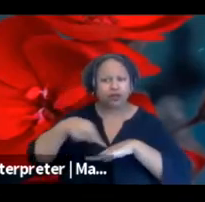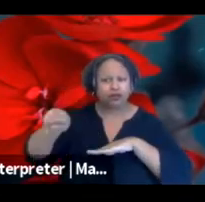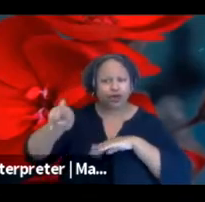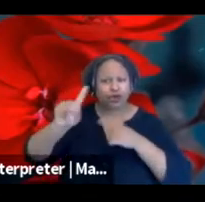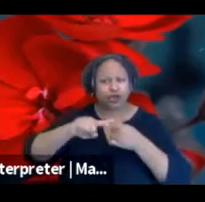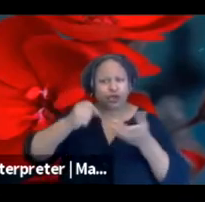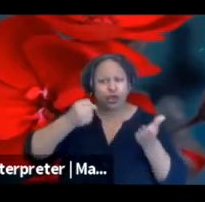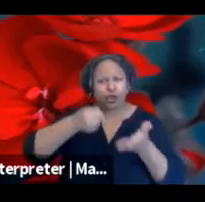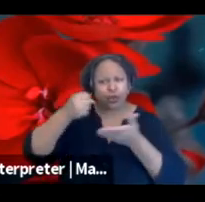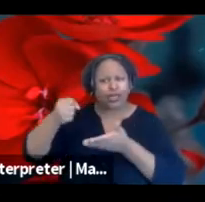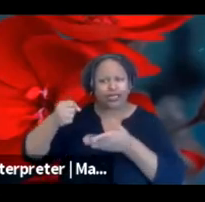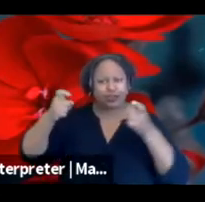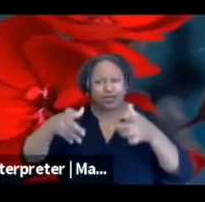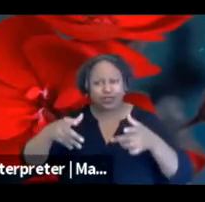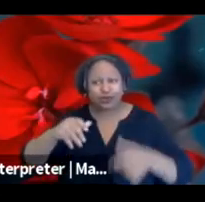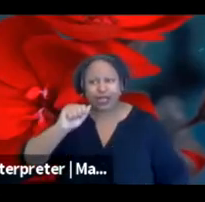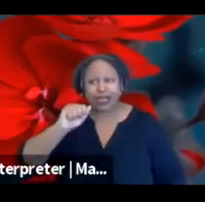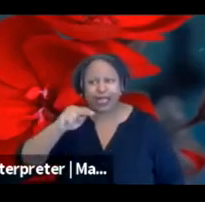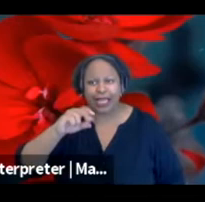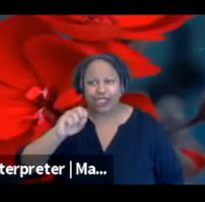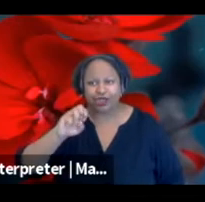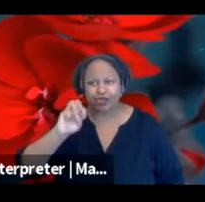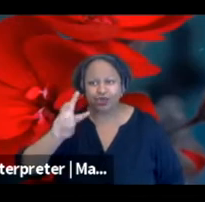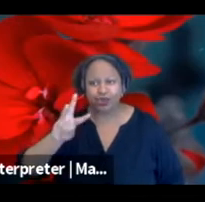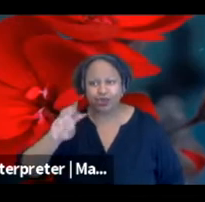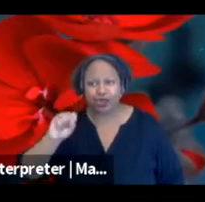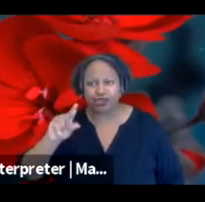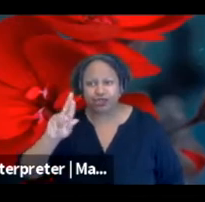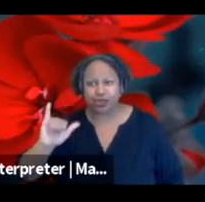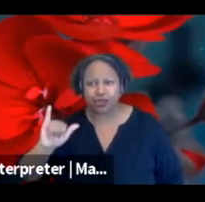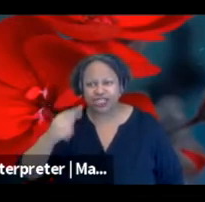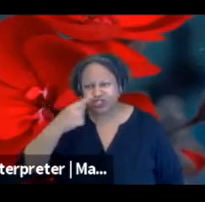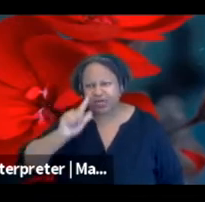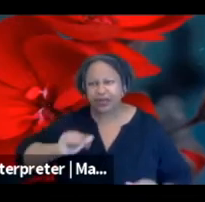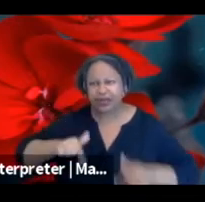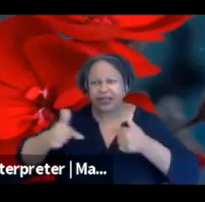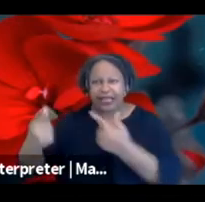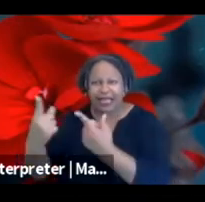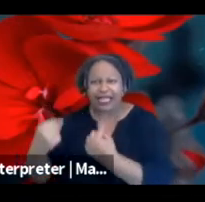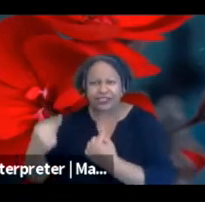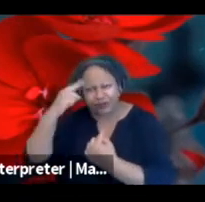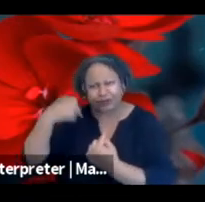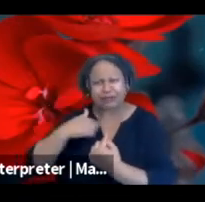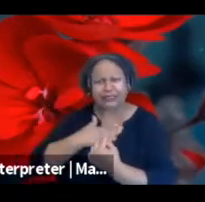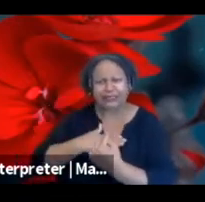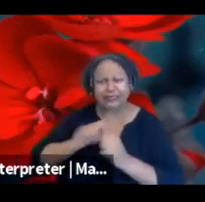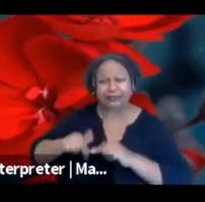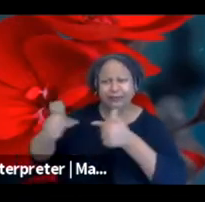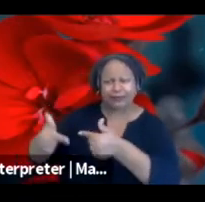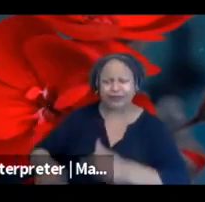Andrew Suri, who's also on this call. So Andrew, if you could answer this question, that would be great.